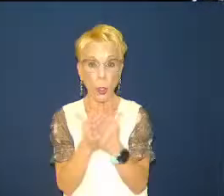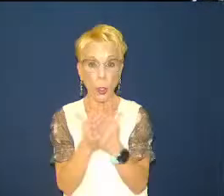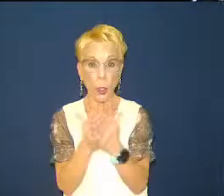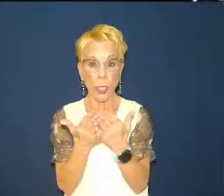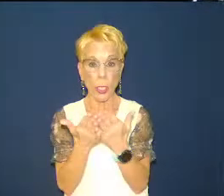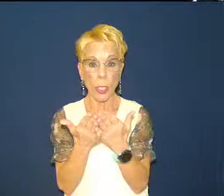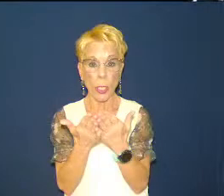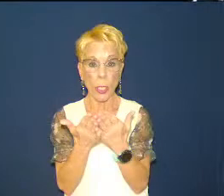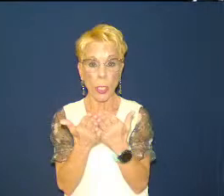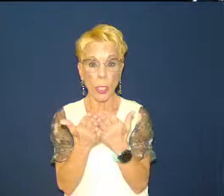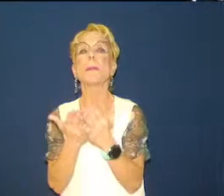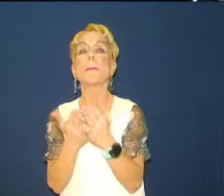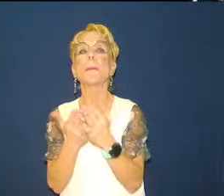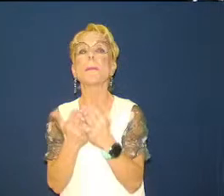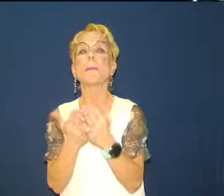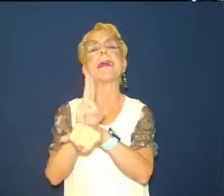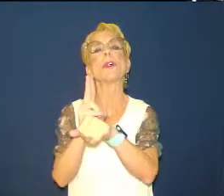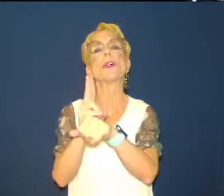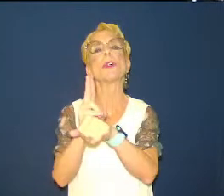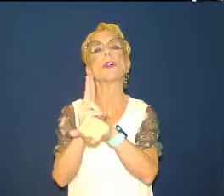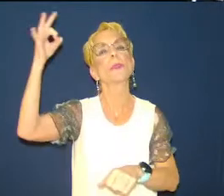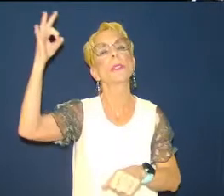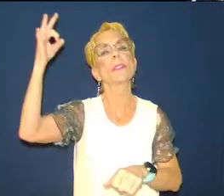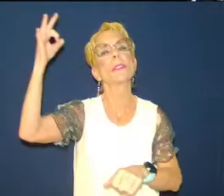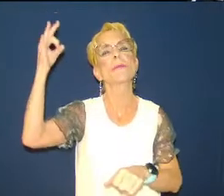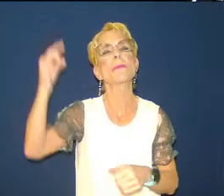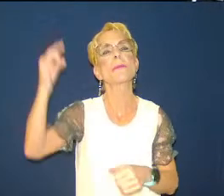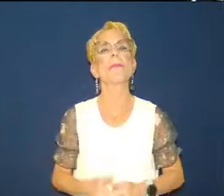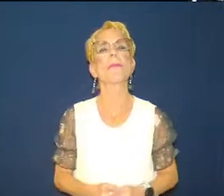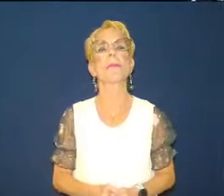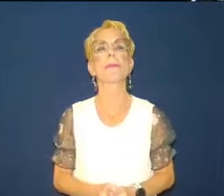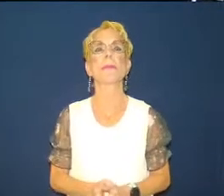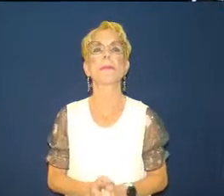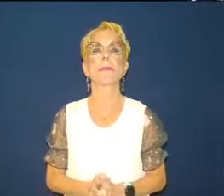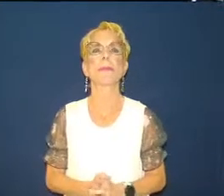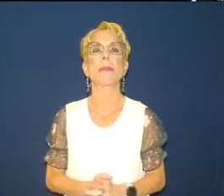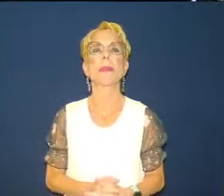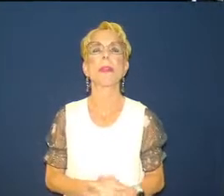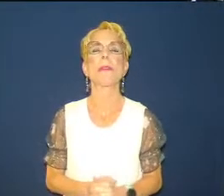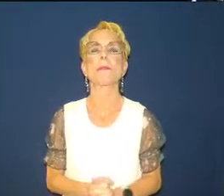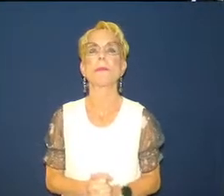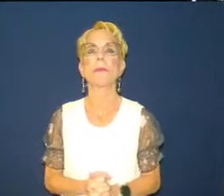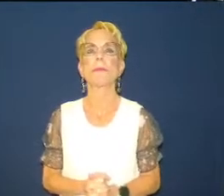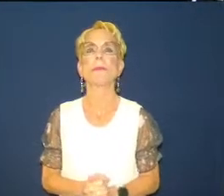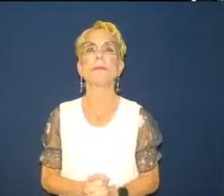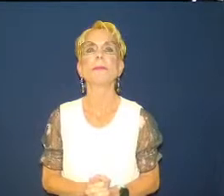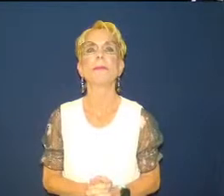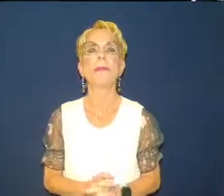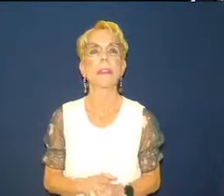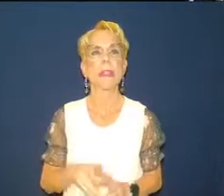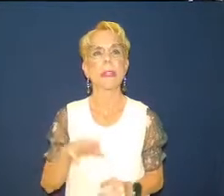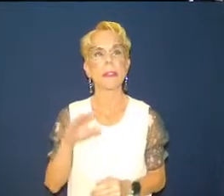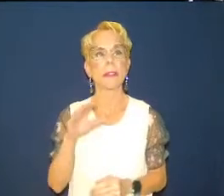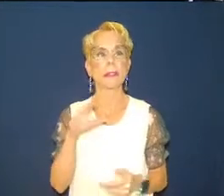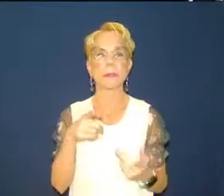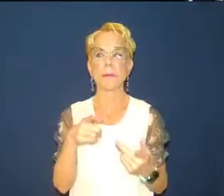it's just a little thin book and it's just got some stuff in there compiled over the last 20 years of churches that have closed down and why they closed down and all the answers they